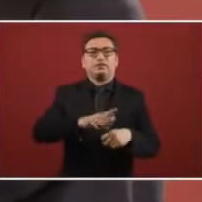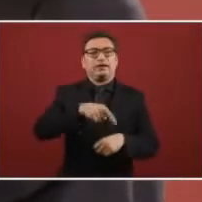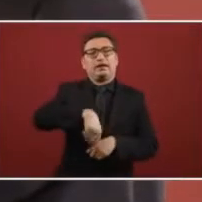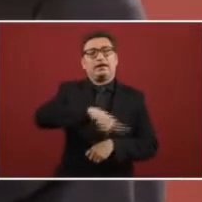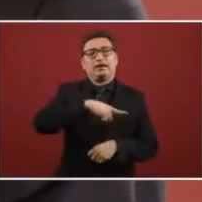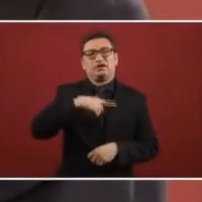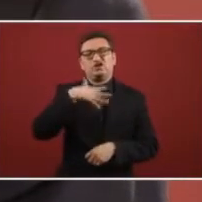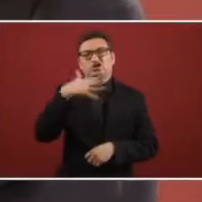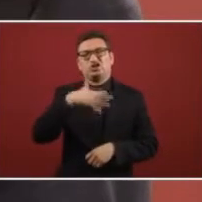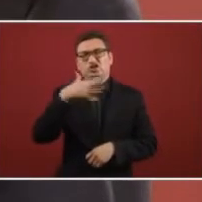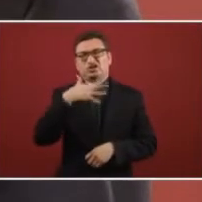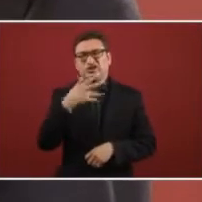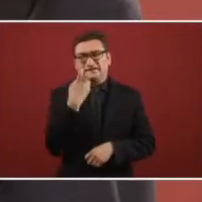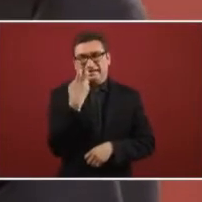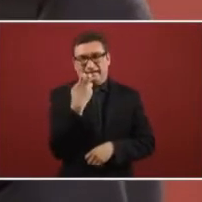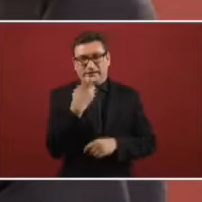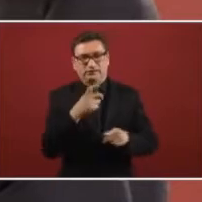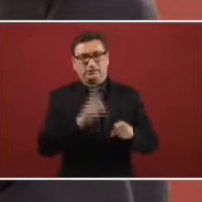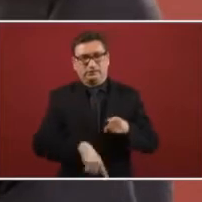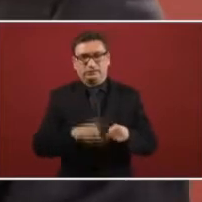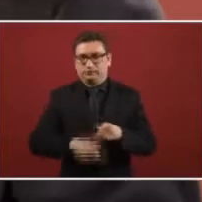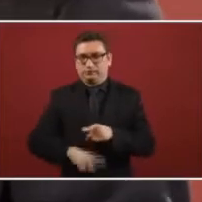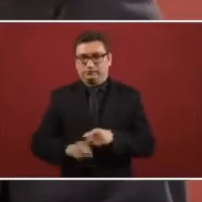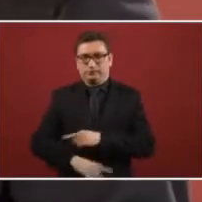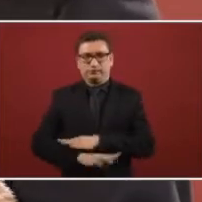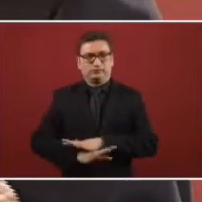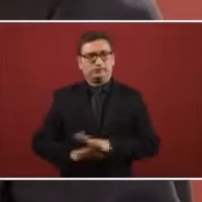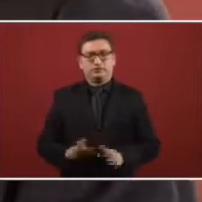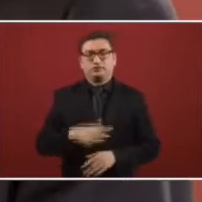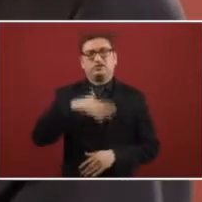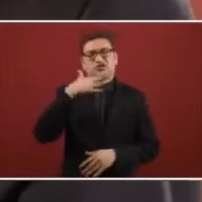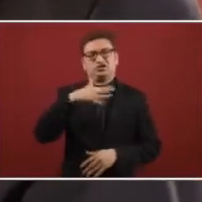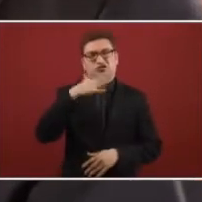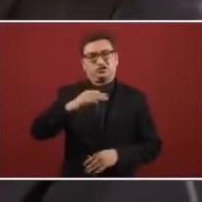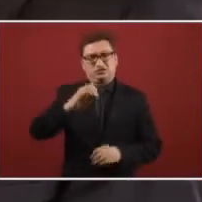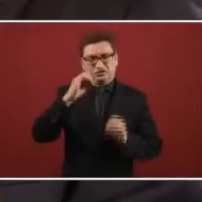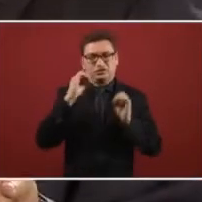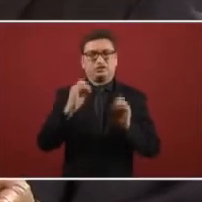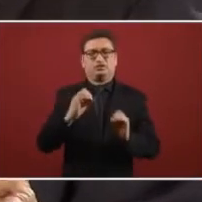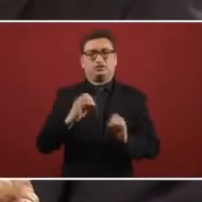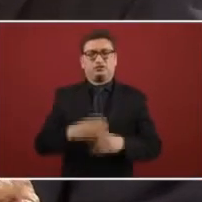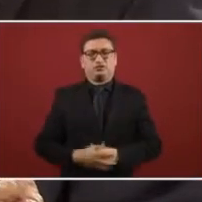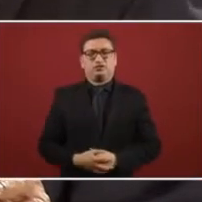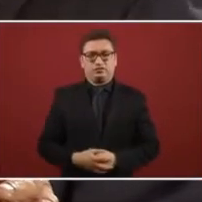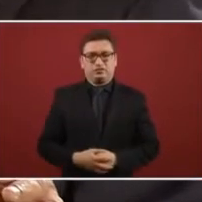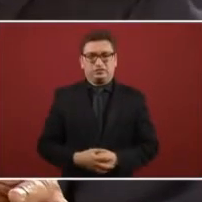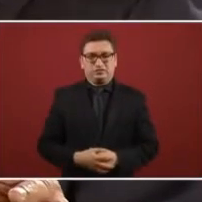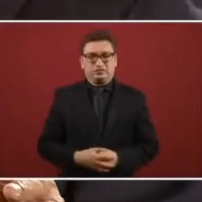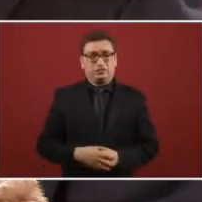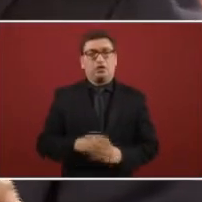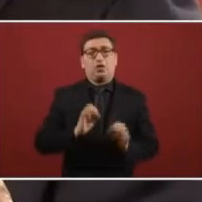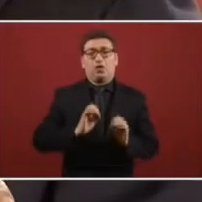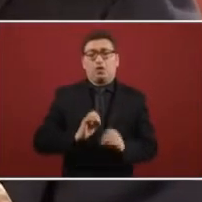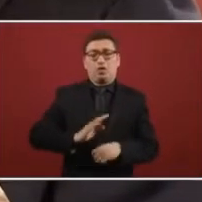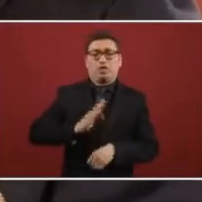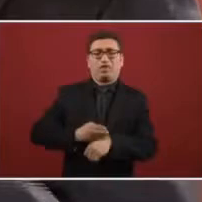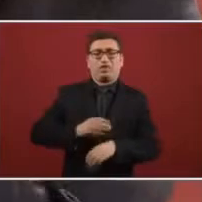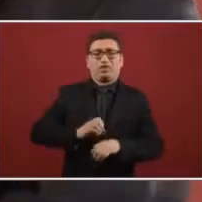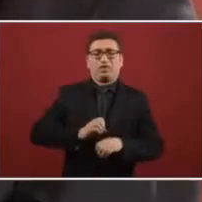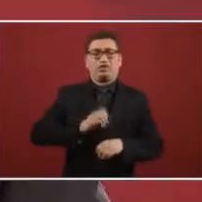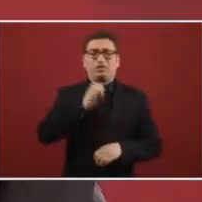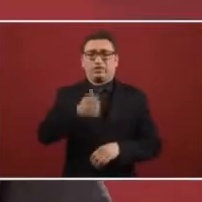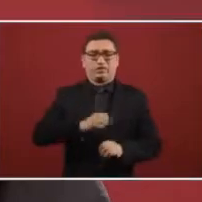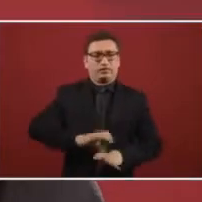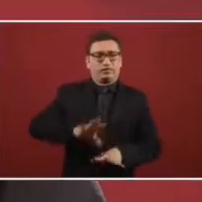of and we're fixing it corruption so zero corruption zero impunity